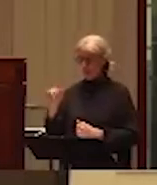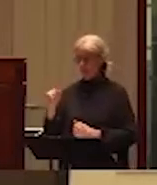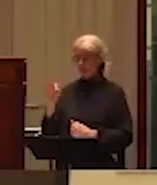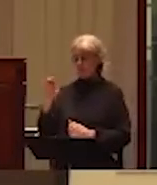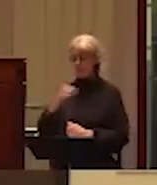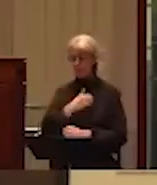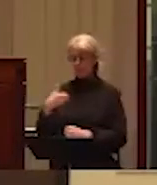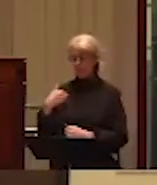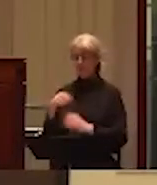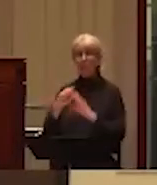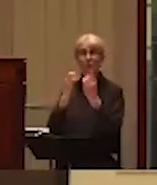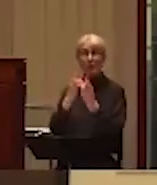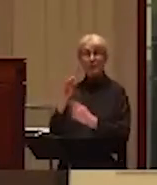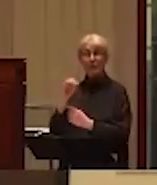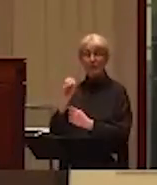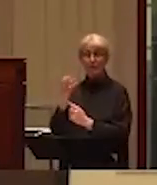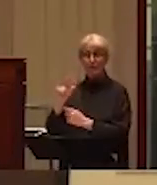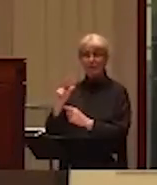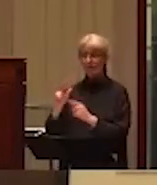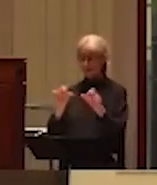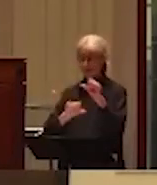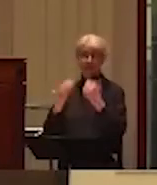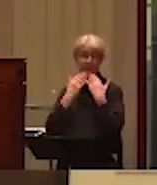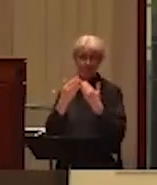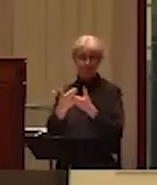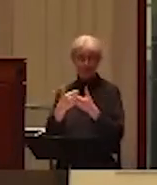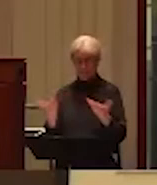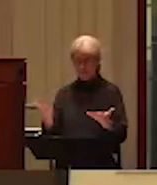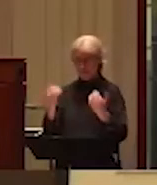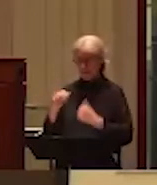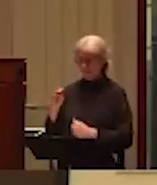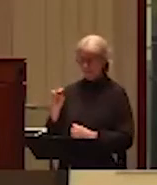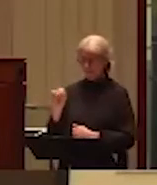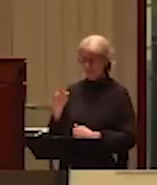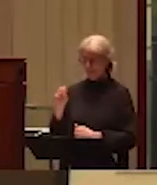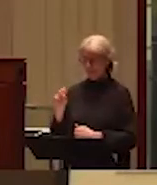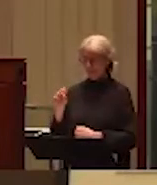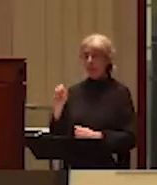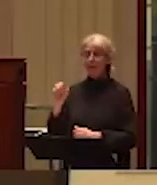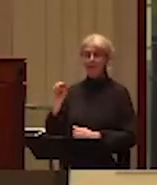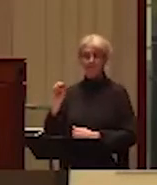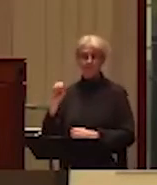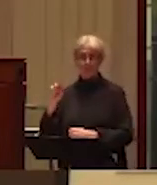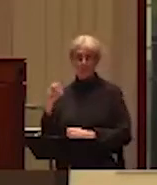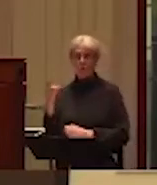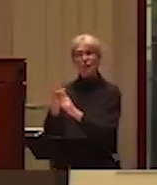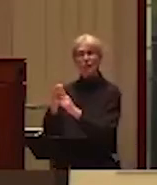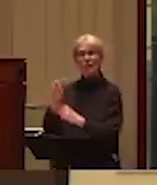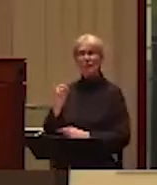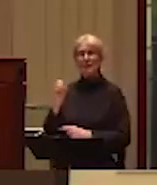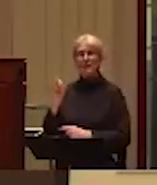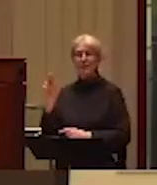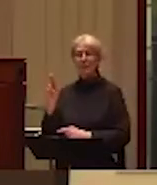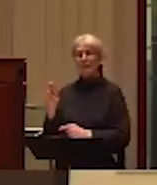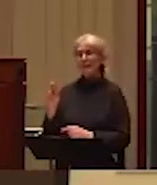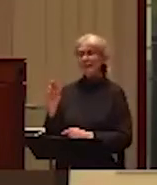to be joining us this evening. Thank you. Uh, and Marissa Marsh, who is a staff member in the SFU Beattie School of Business.